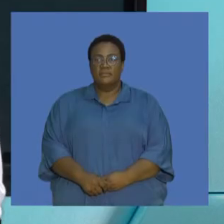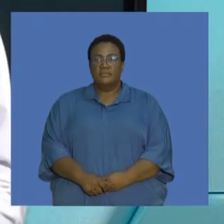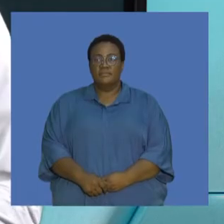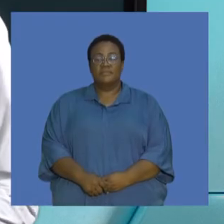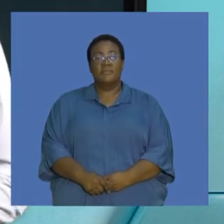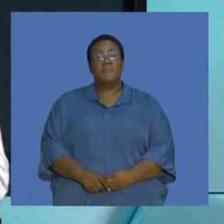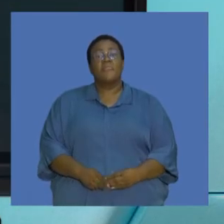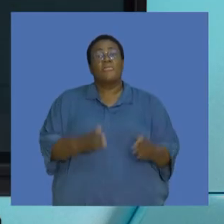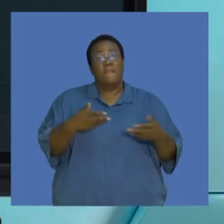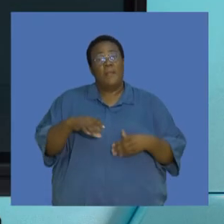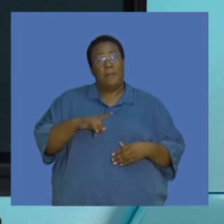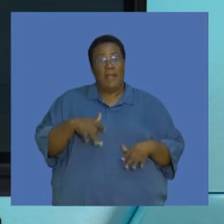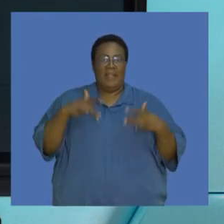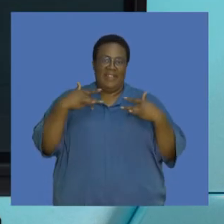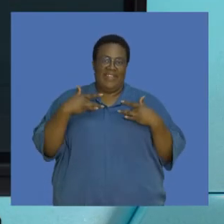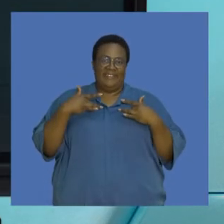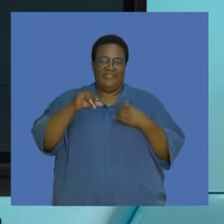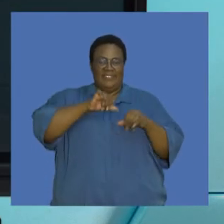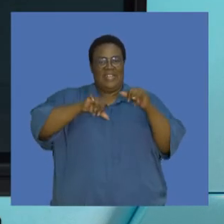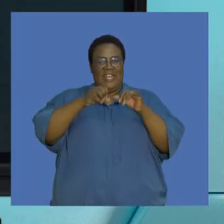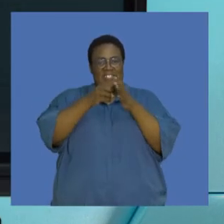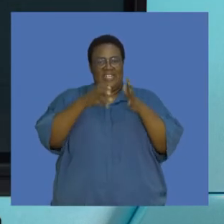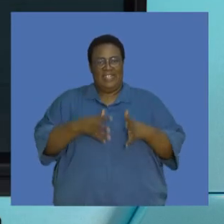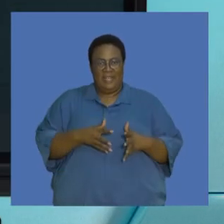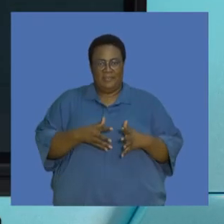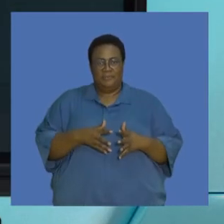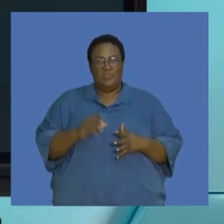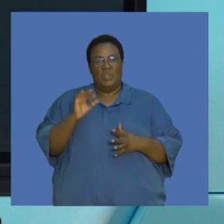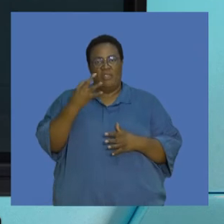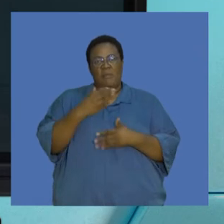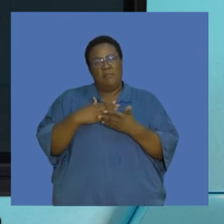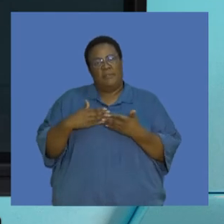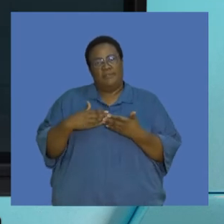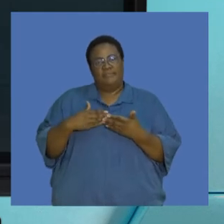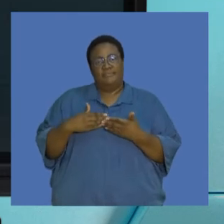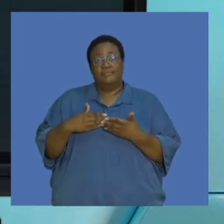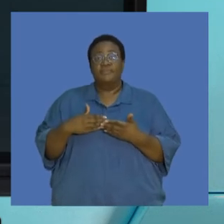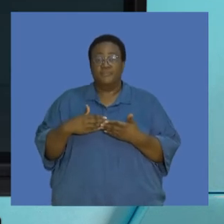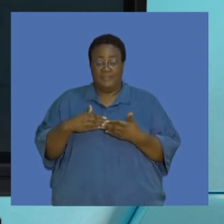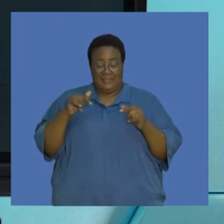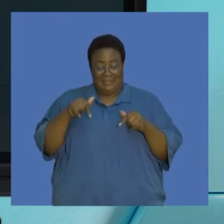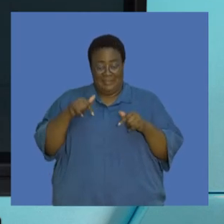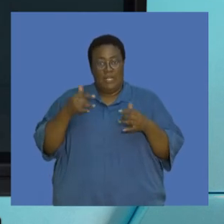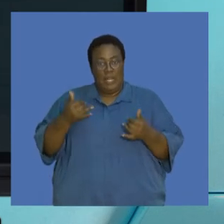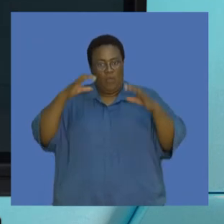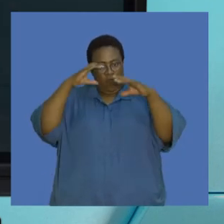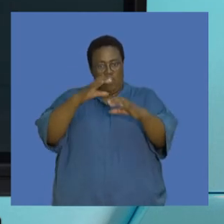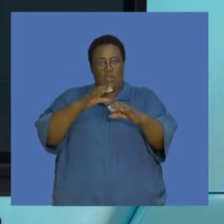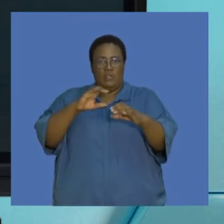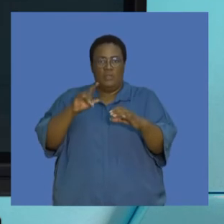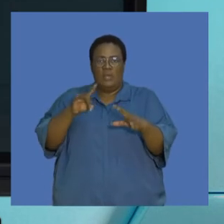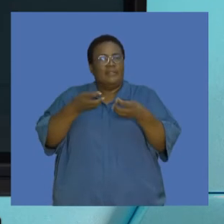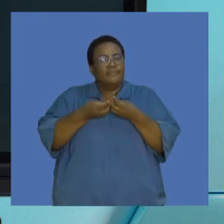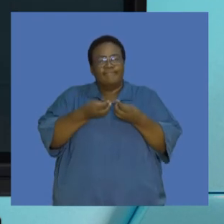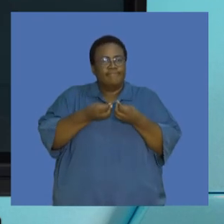Welcome back, life science learners, to our third segment of this session. In this session, we're going to continue looking at things